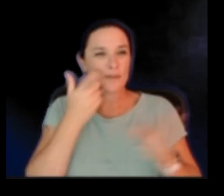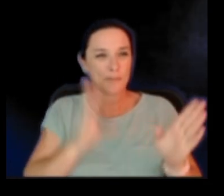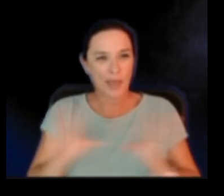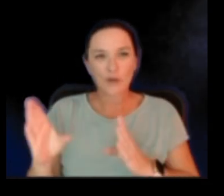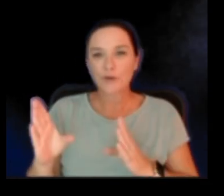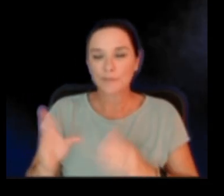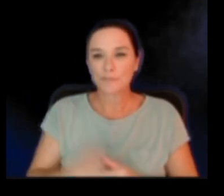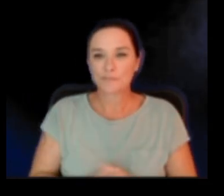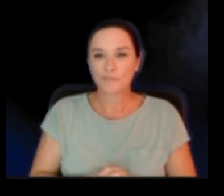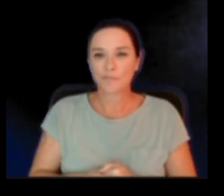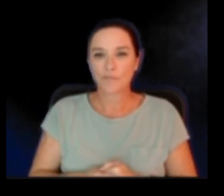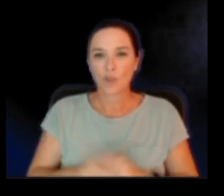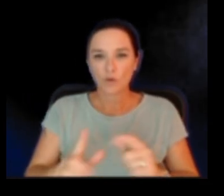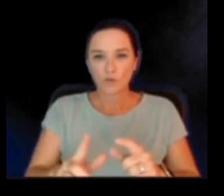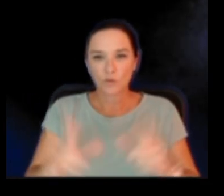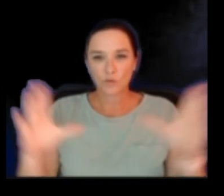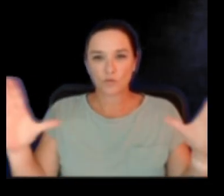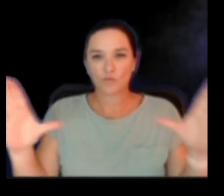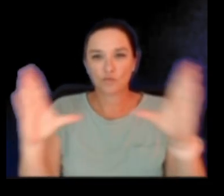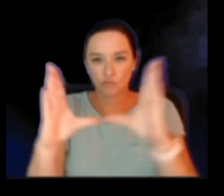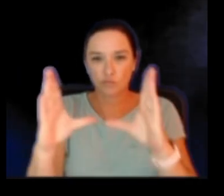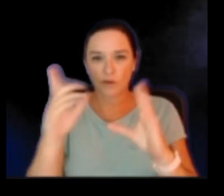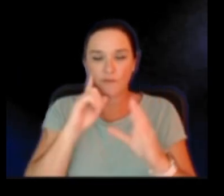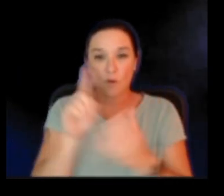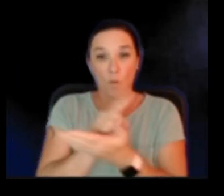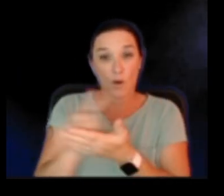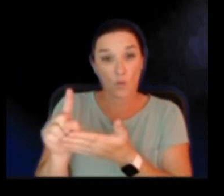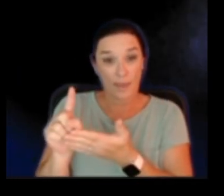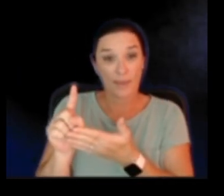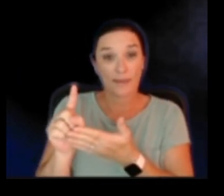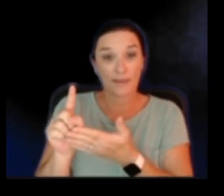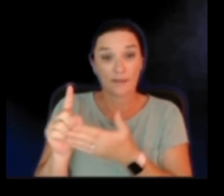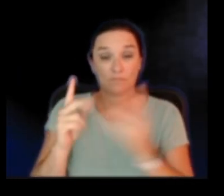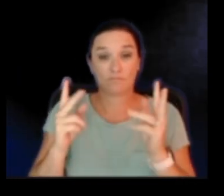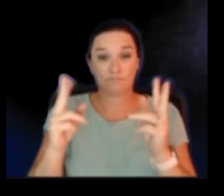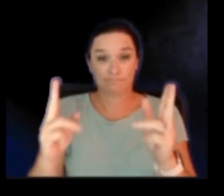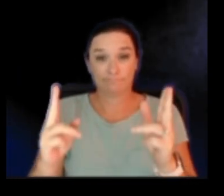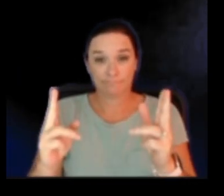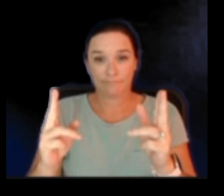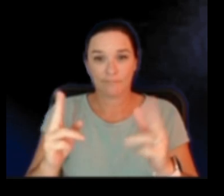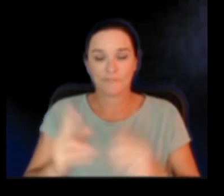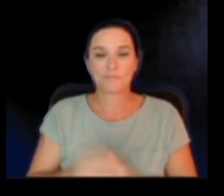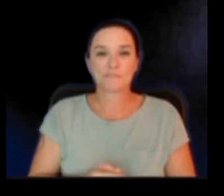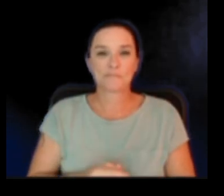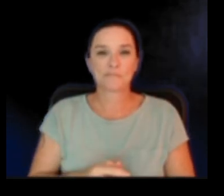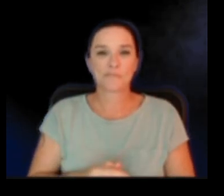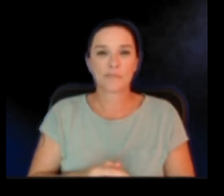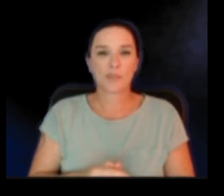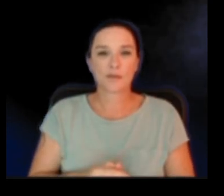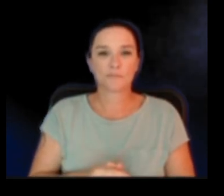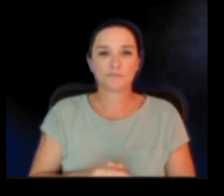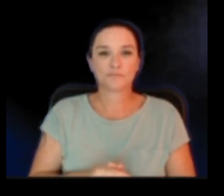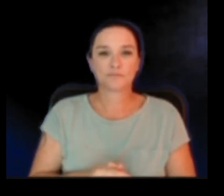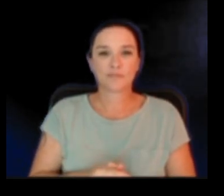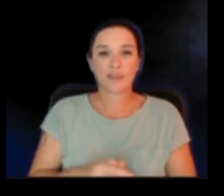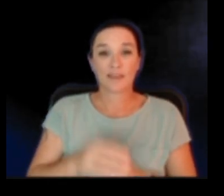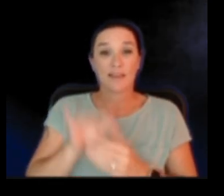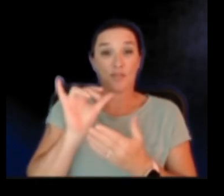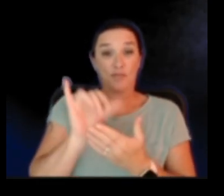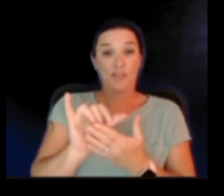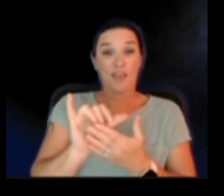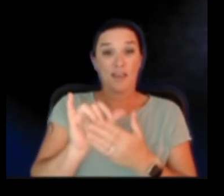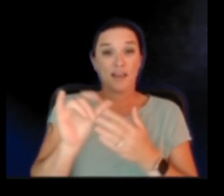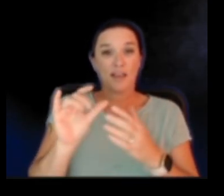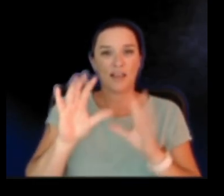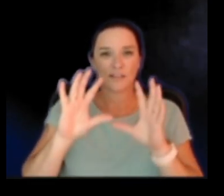Zooming in a little bit, we see over the last week of time, depth in time, here is that large